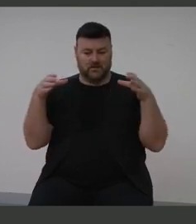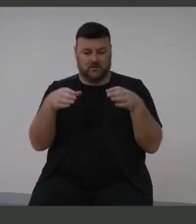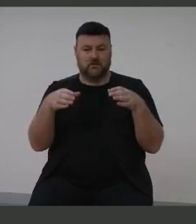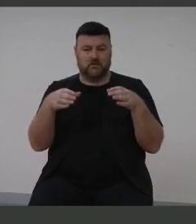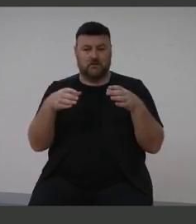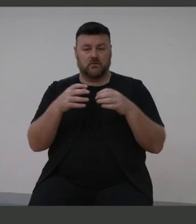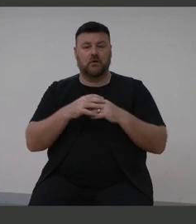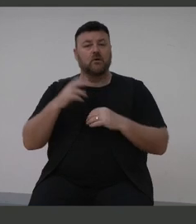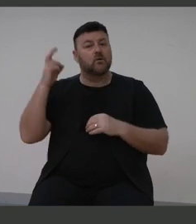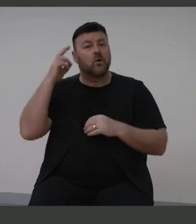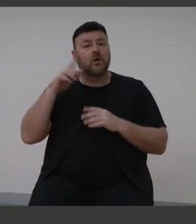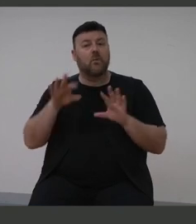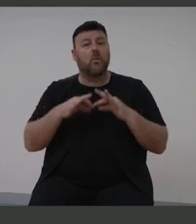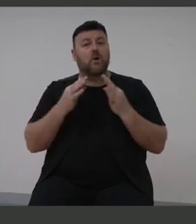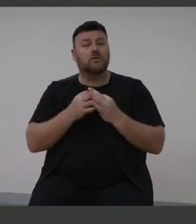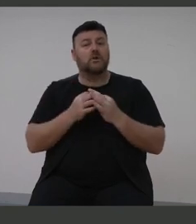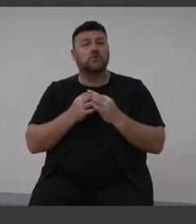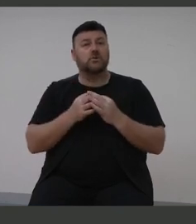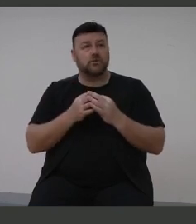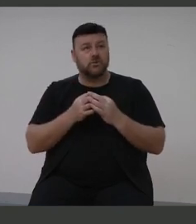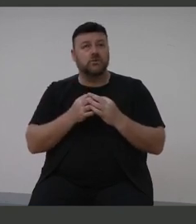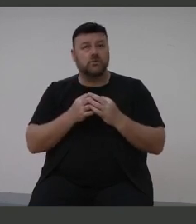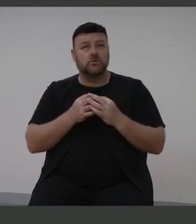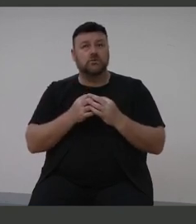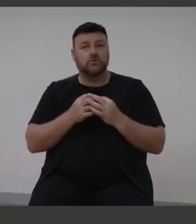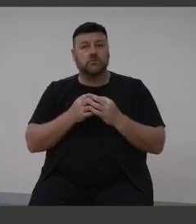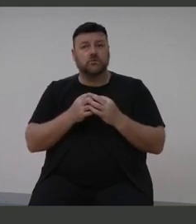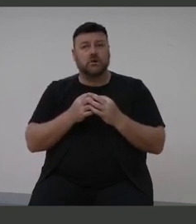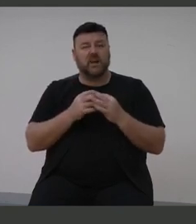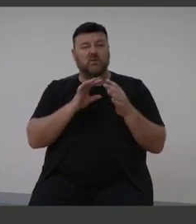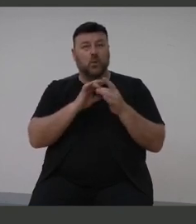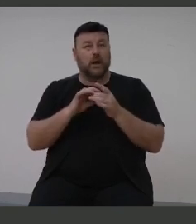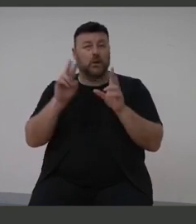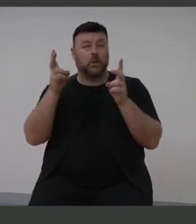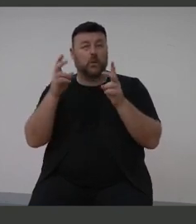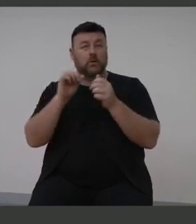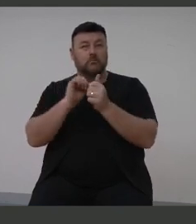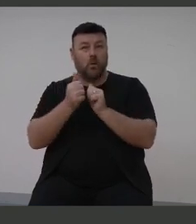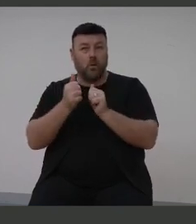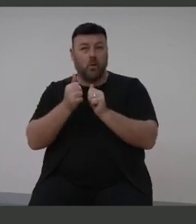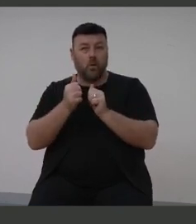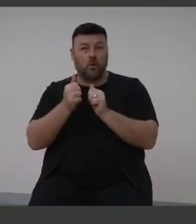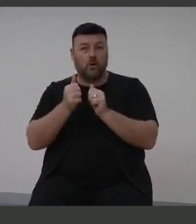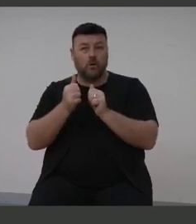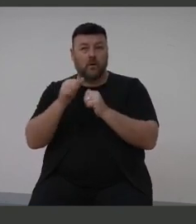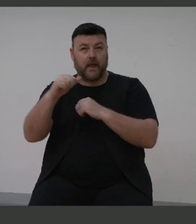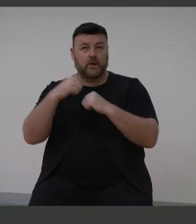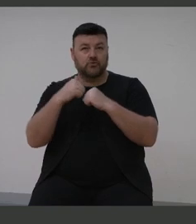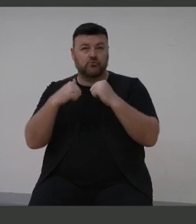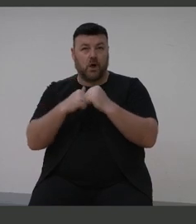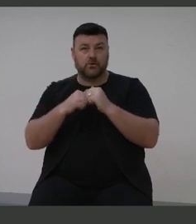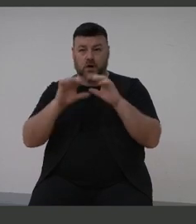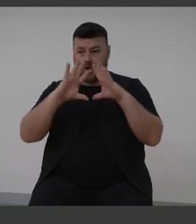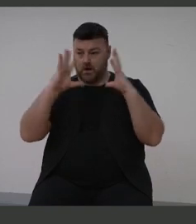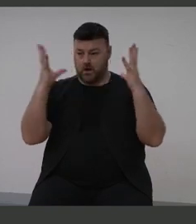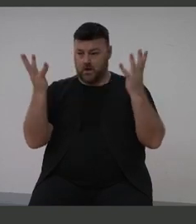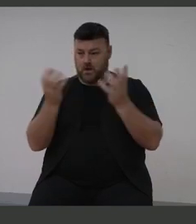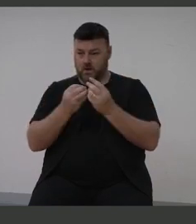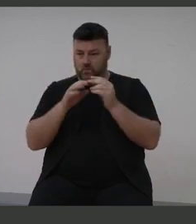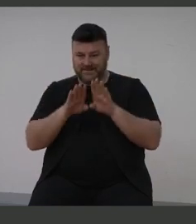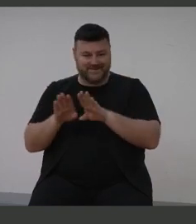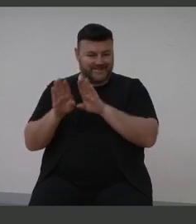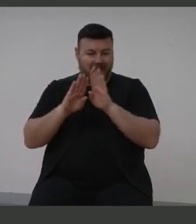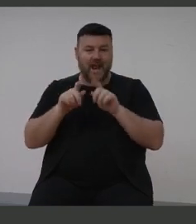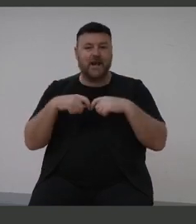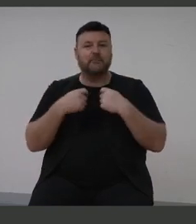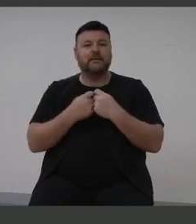organisation that, in terms of sport, in terms of the whole structure, everyone needs to be on the same team. And